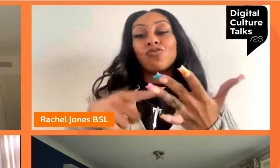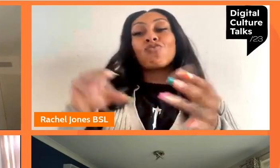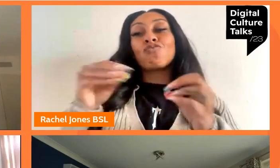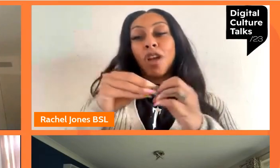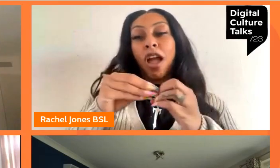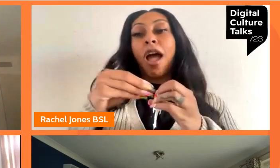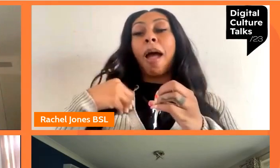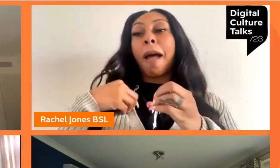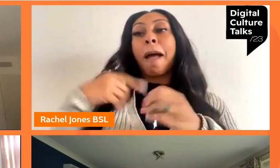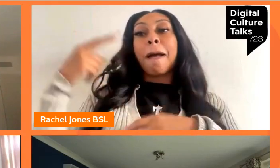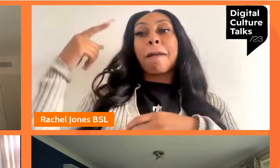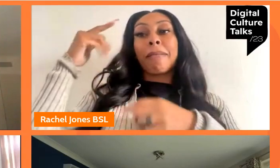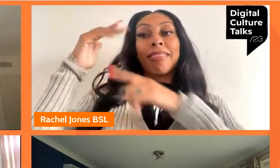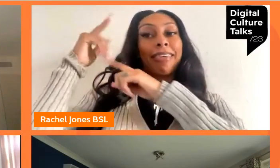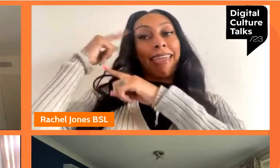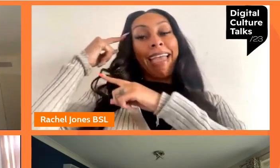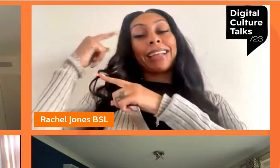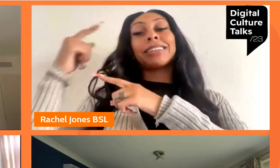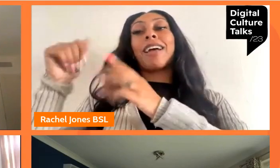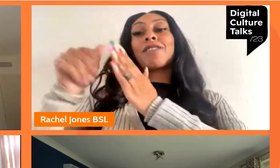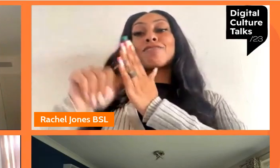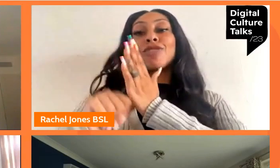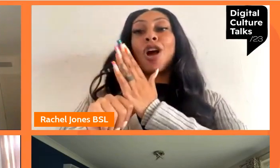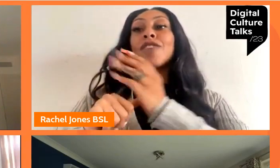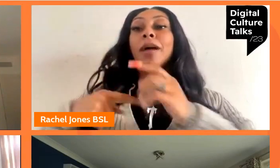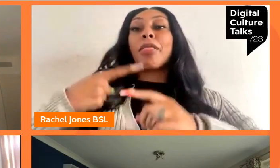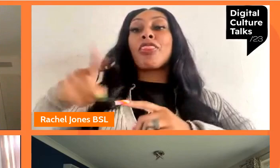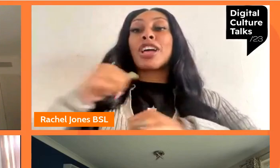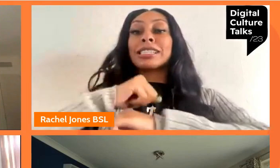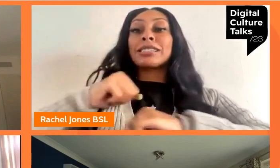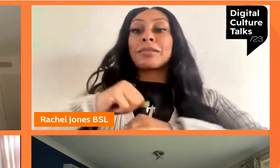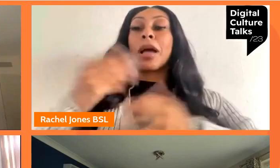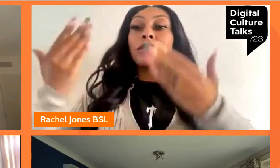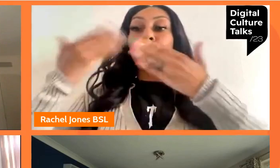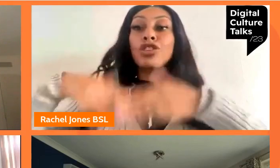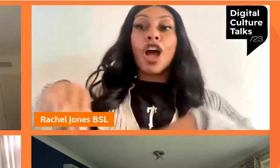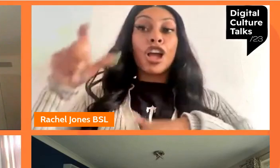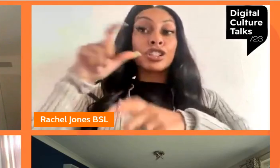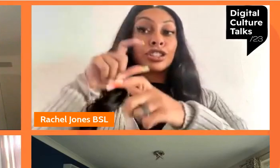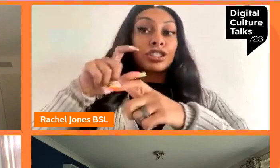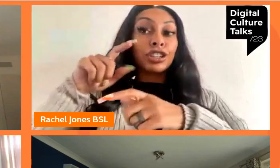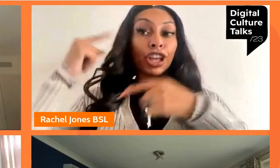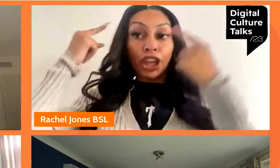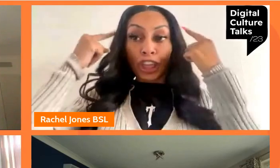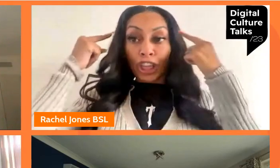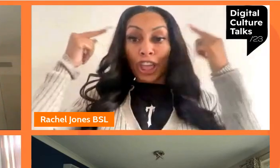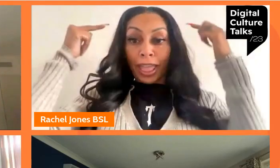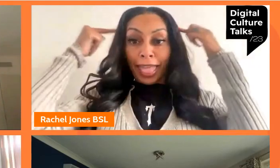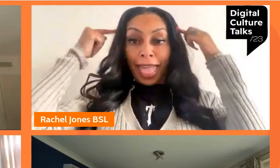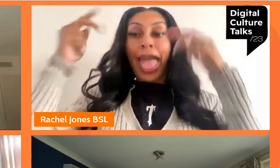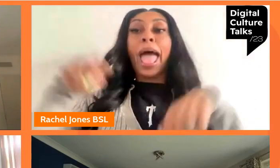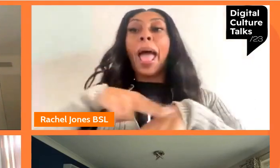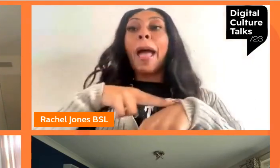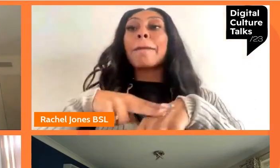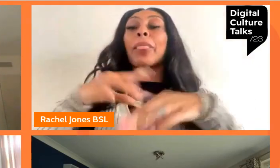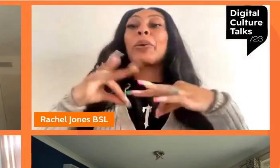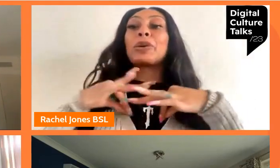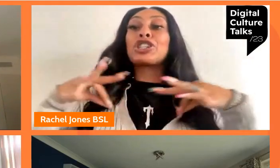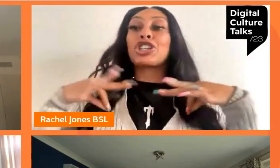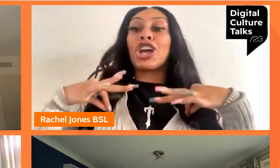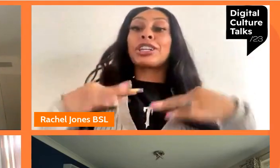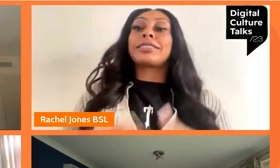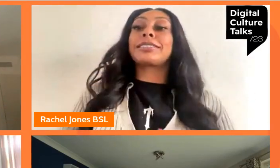of programs for the space i'm a middle-aged man with dark curly hair and a blue shirt on today fantastic and then